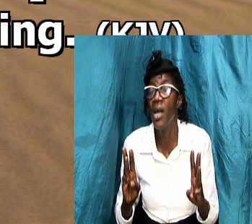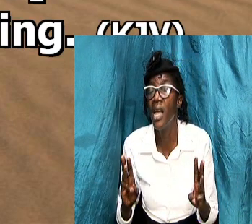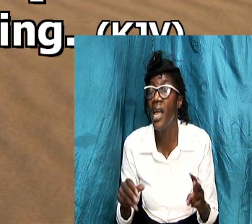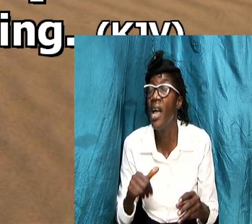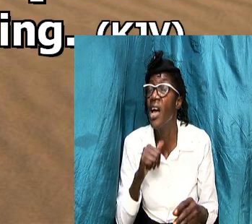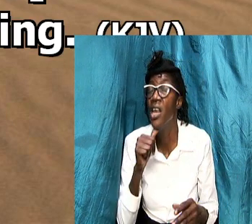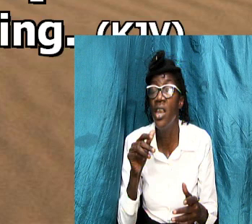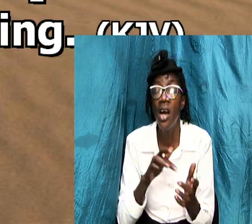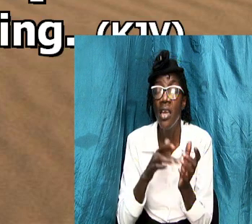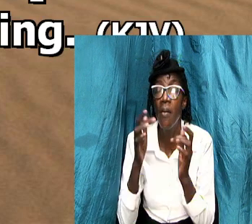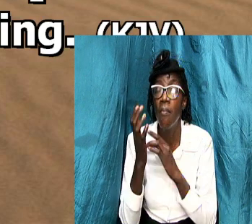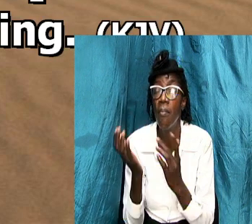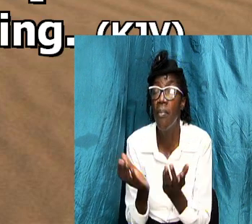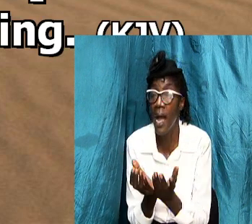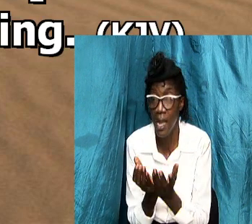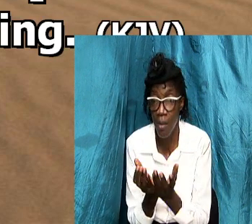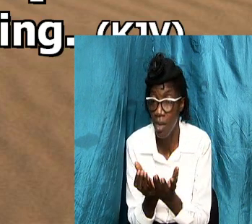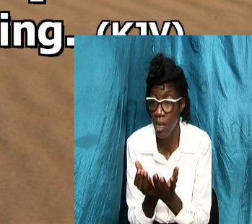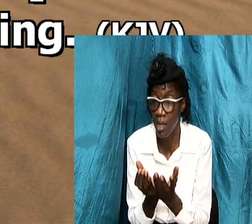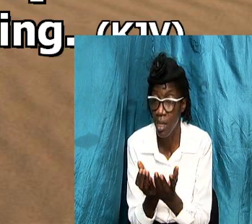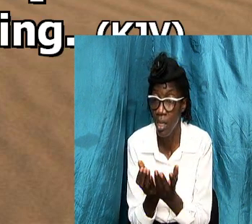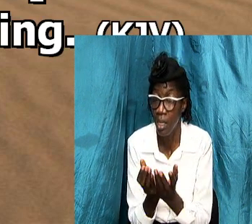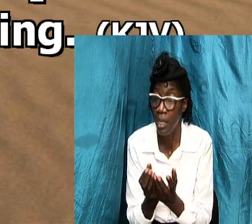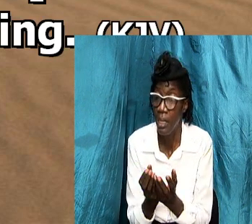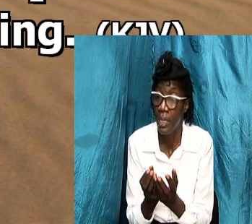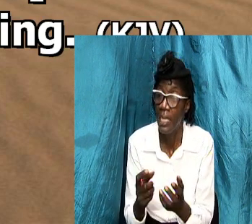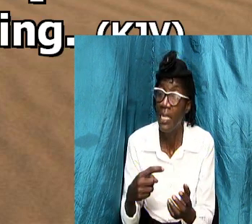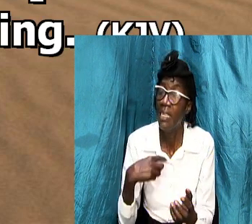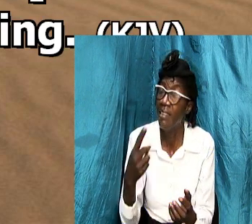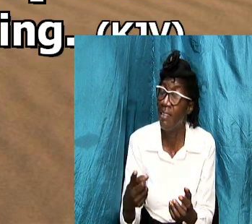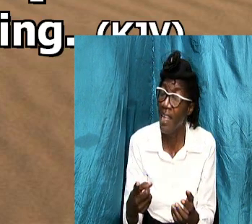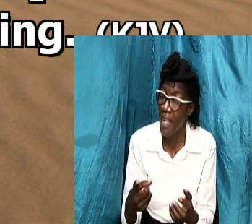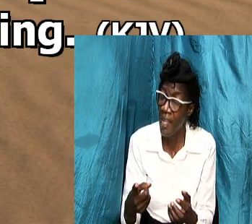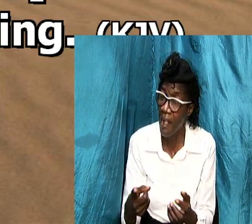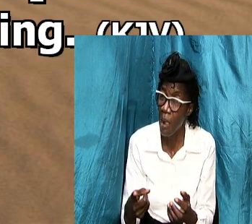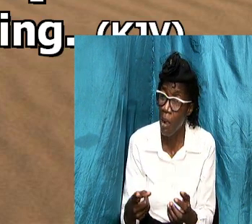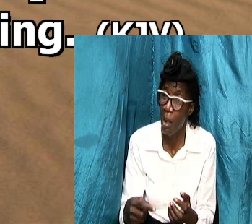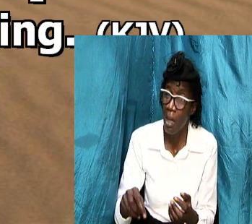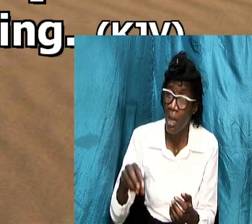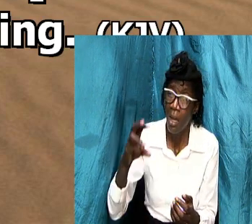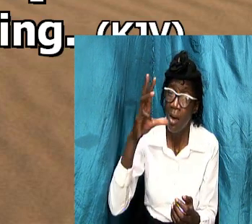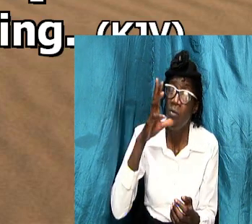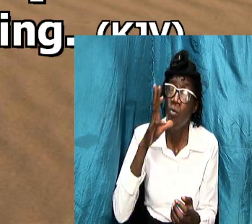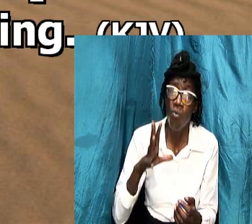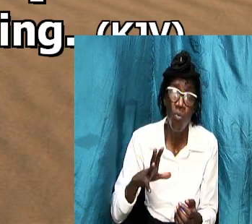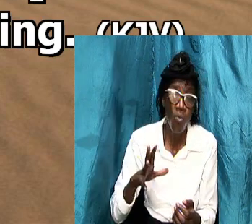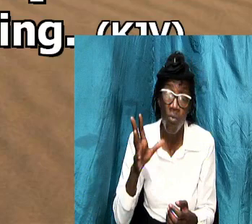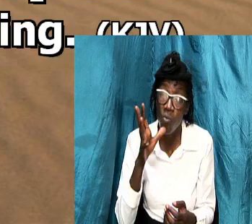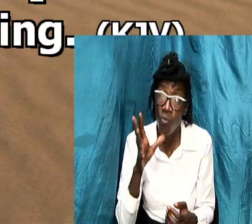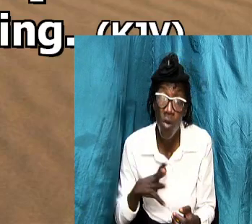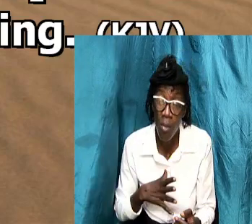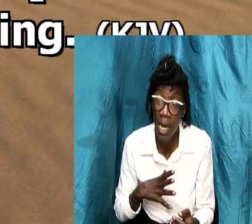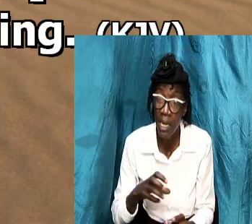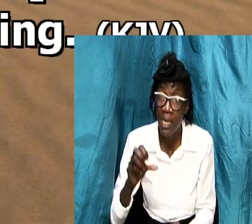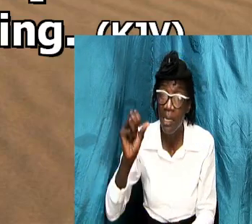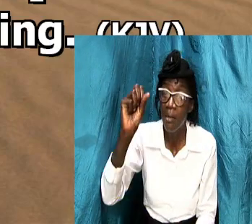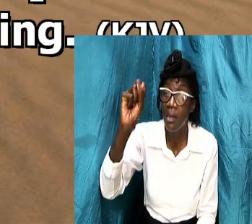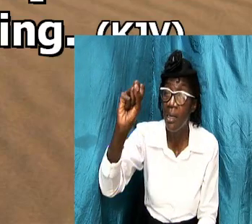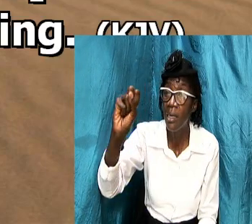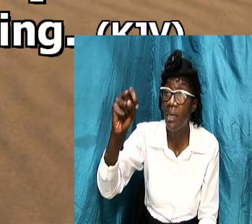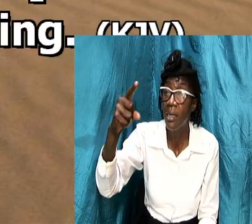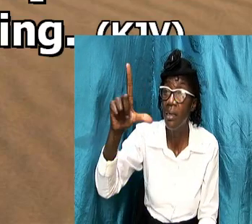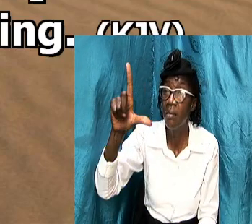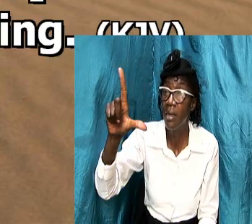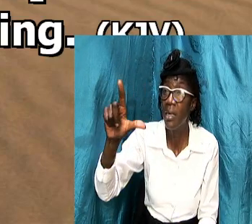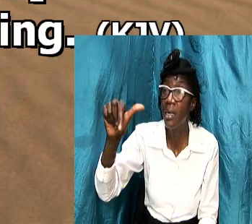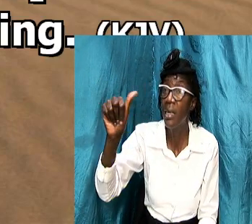term suggests that a woman is a slave to a man or is inferior and in the church there